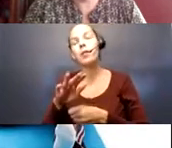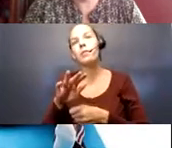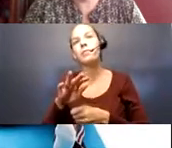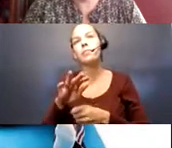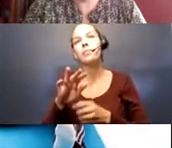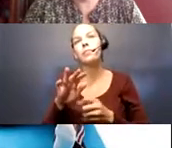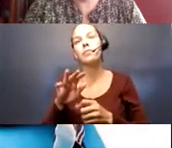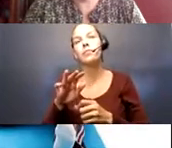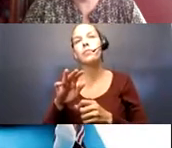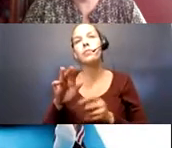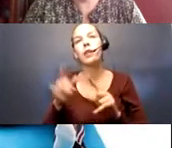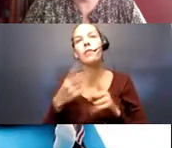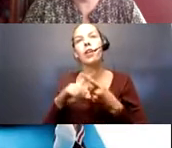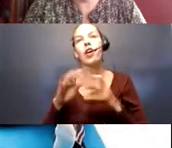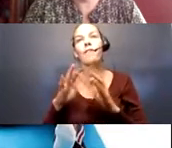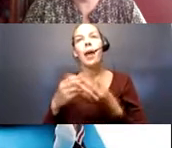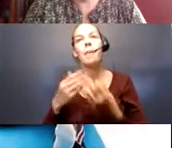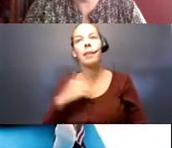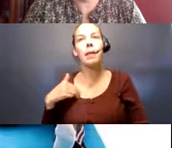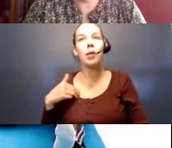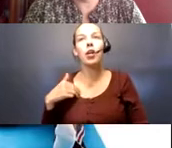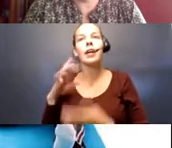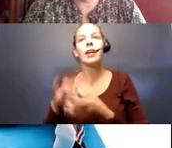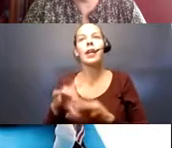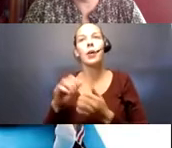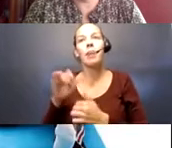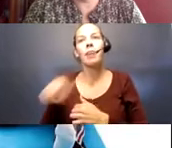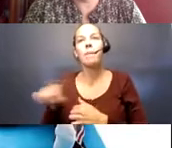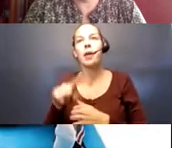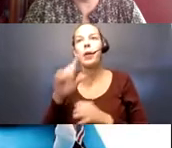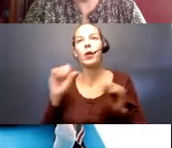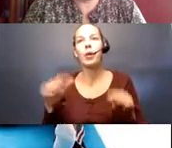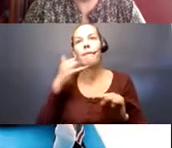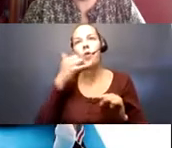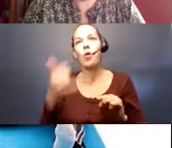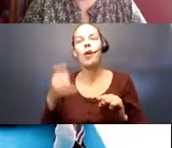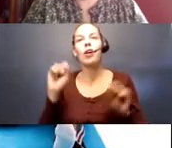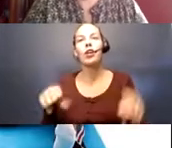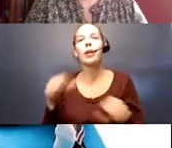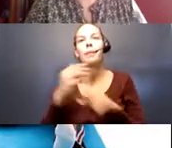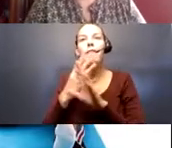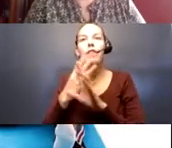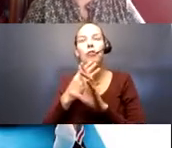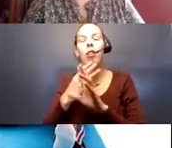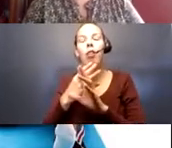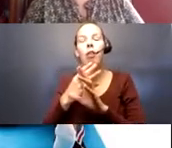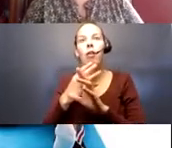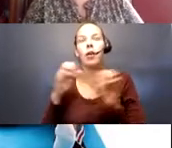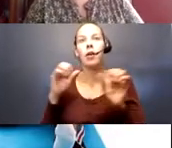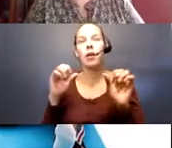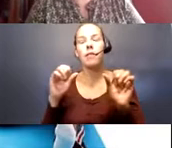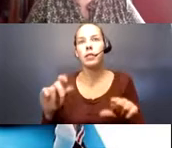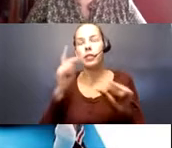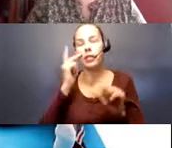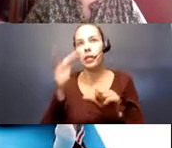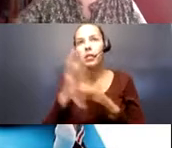A friend. A neighbor. Or a family member. Connecting with them. And it could be a phone call. It could be a virtual call. I've even seen how some